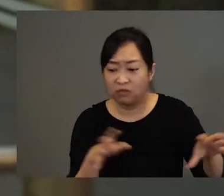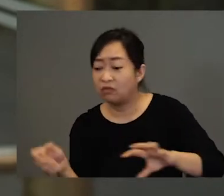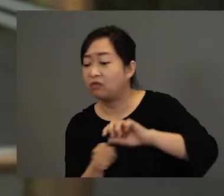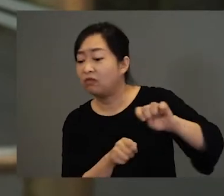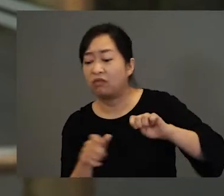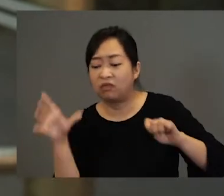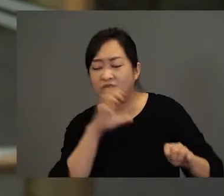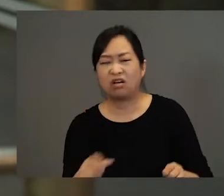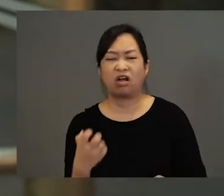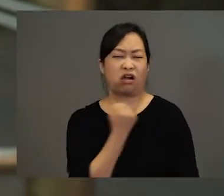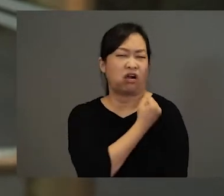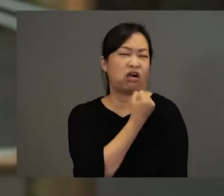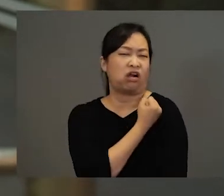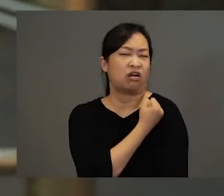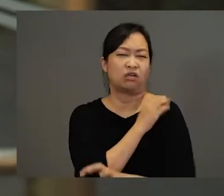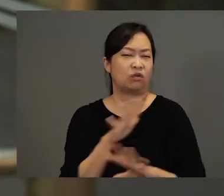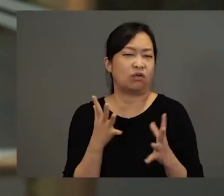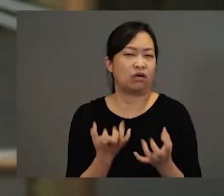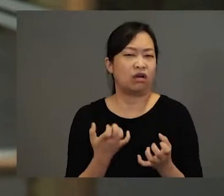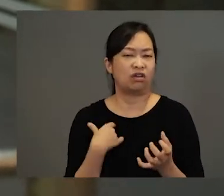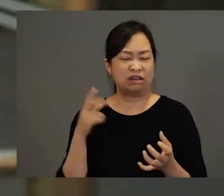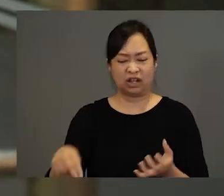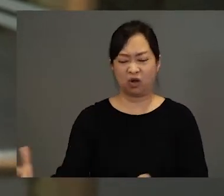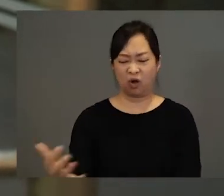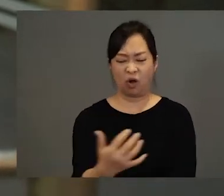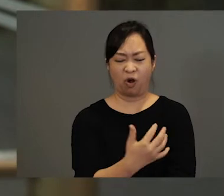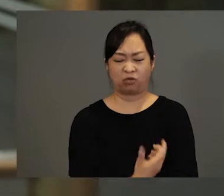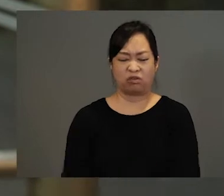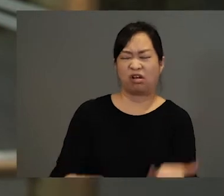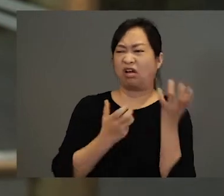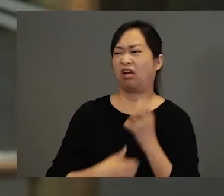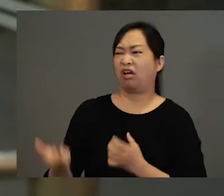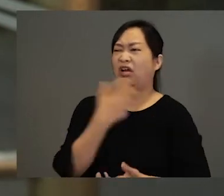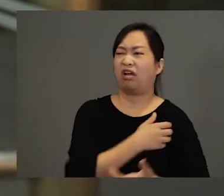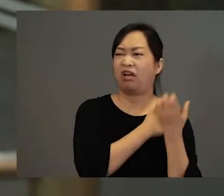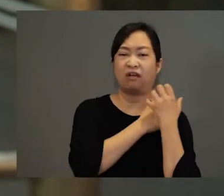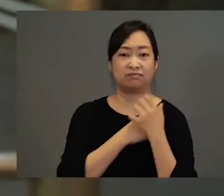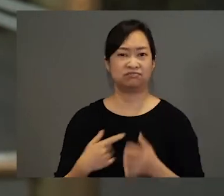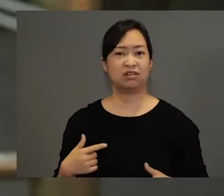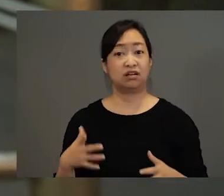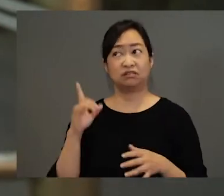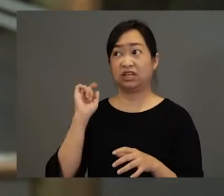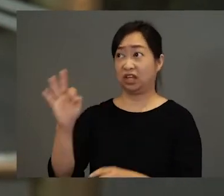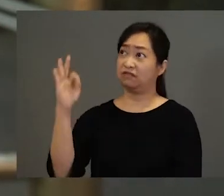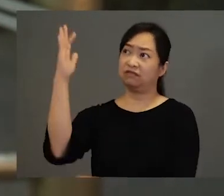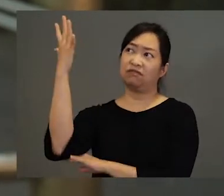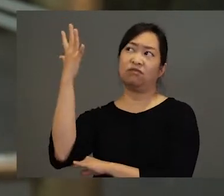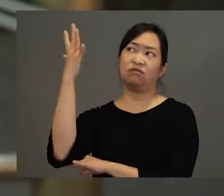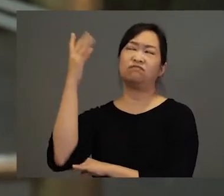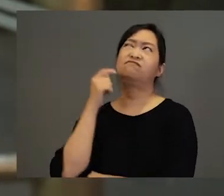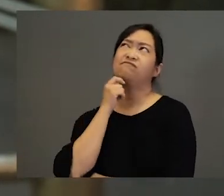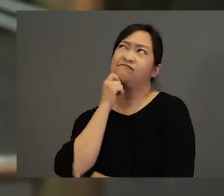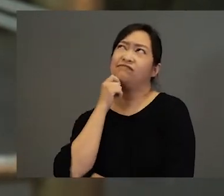logs and branches and twigs and sticks. And he would have to collect them and carry them. It would be so much easier